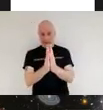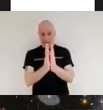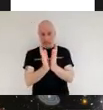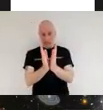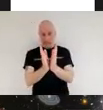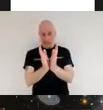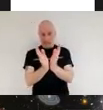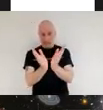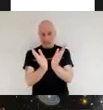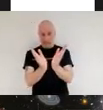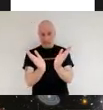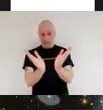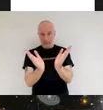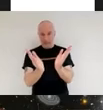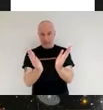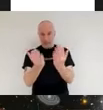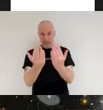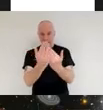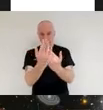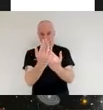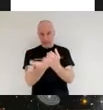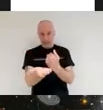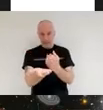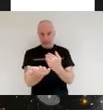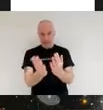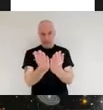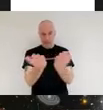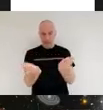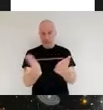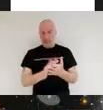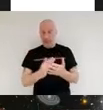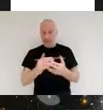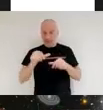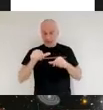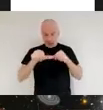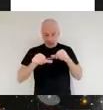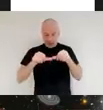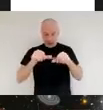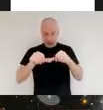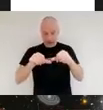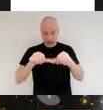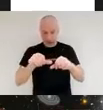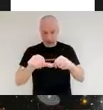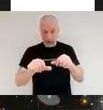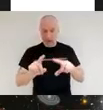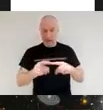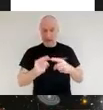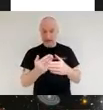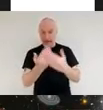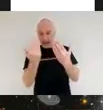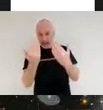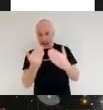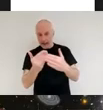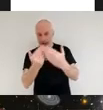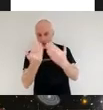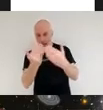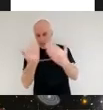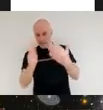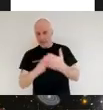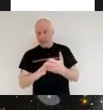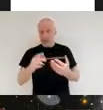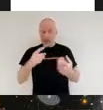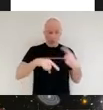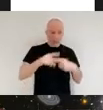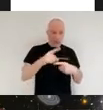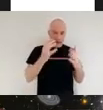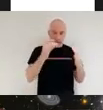and this didn't happen quickly it was conducted over a series of days to make sure that after each stage we could analyze has